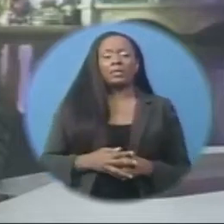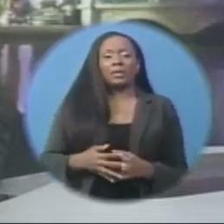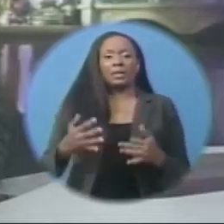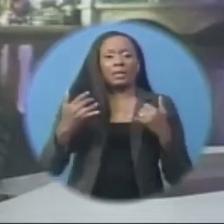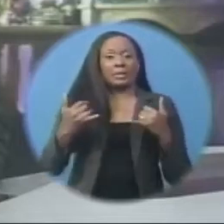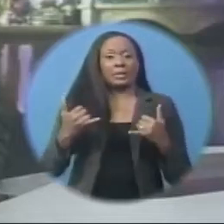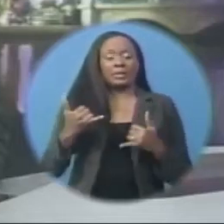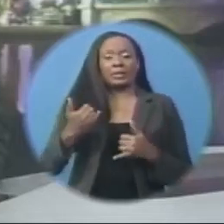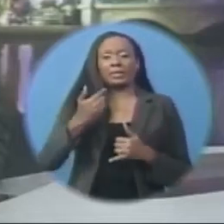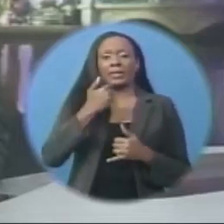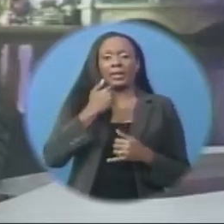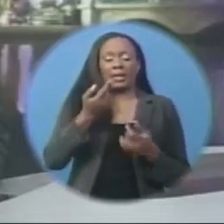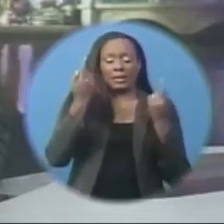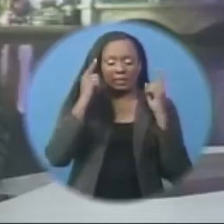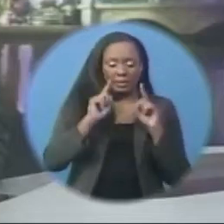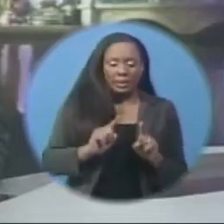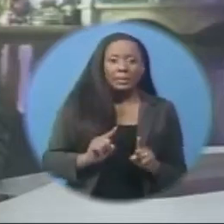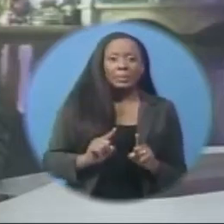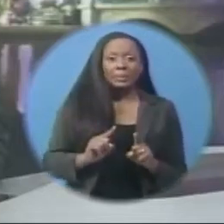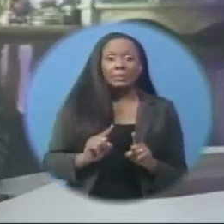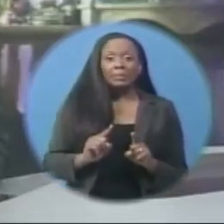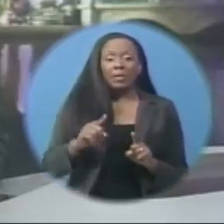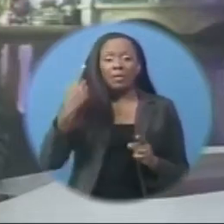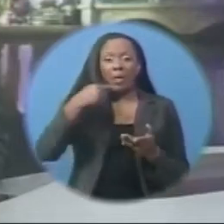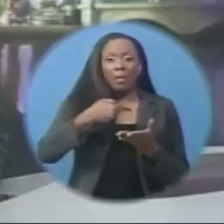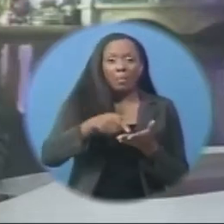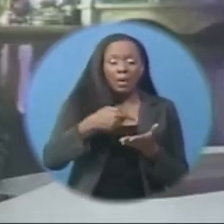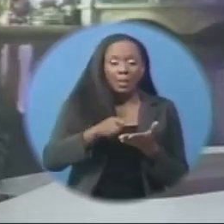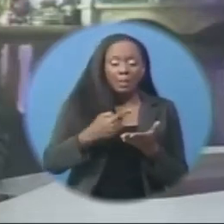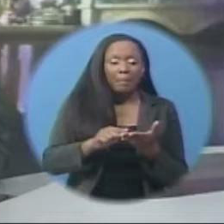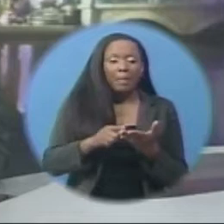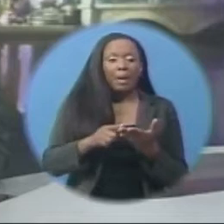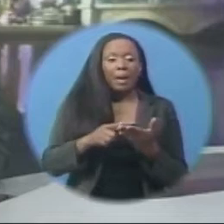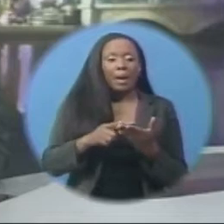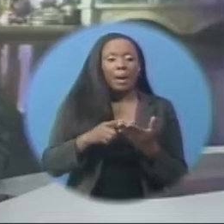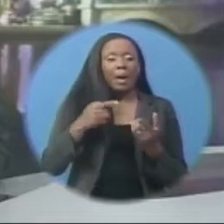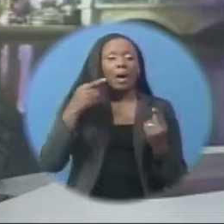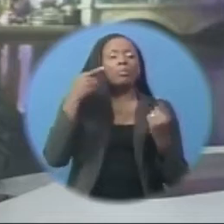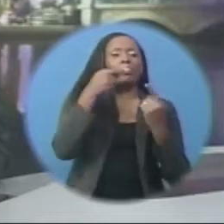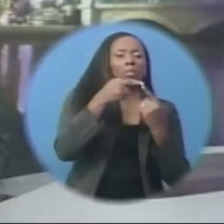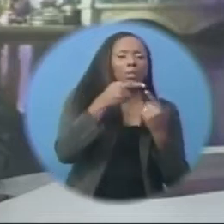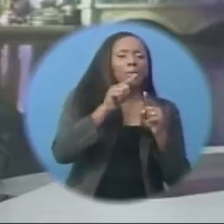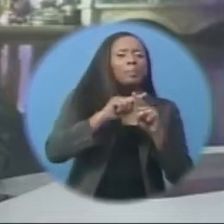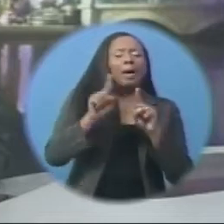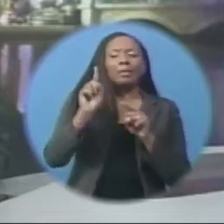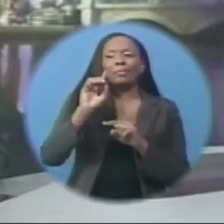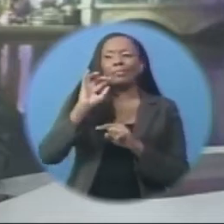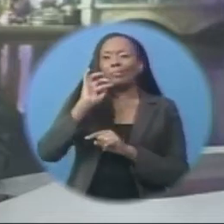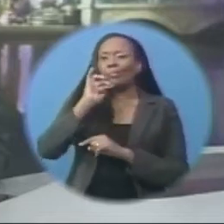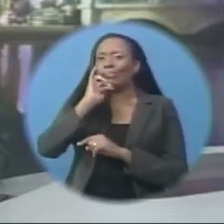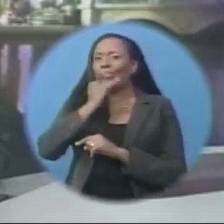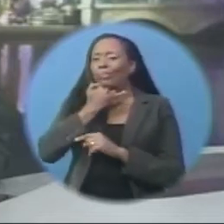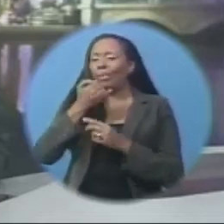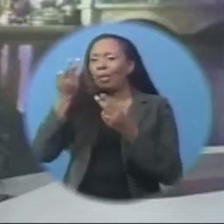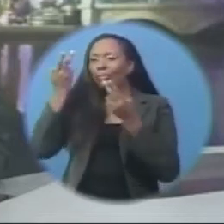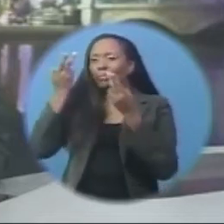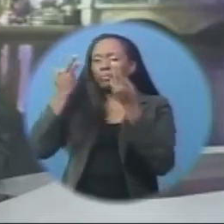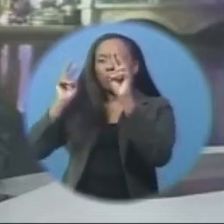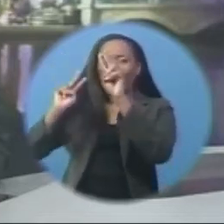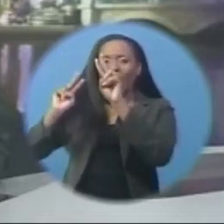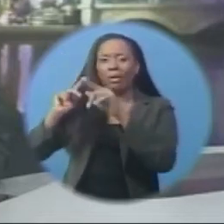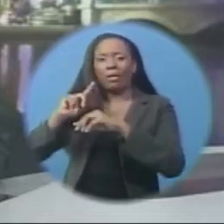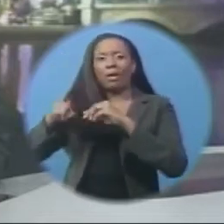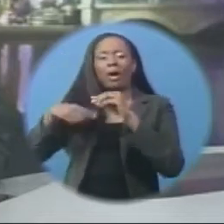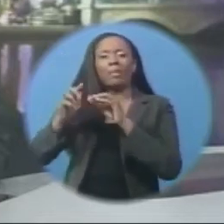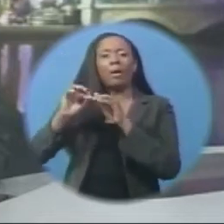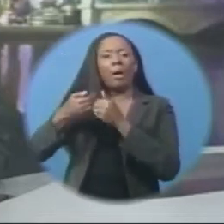Mr. Hoyt said an agreement regarding the payment of increments was initially reached, but there was a genuine misunderstanding about the terms and conditions